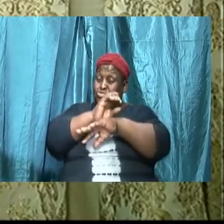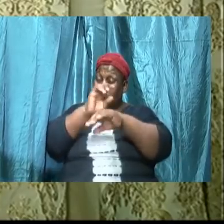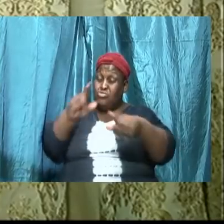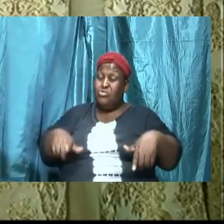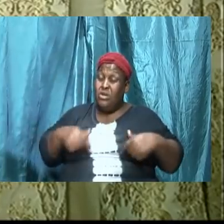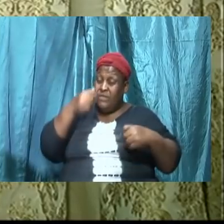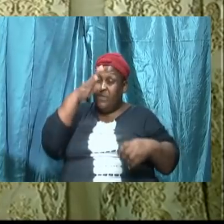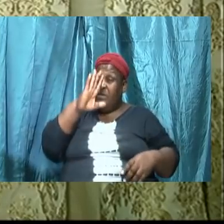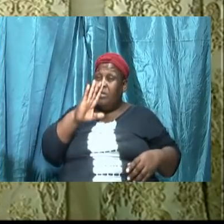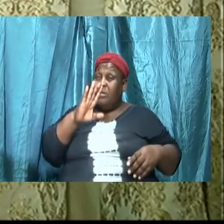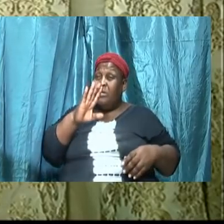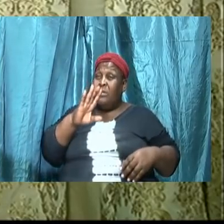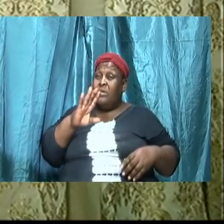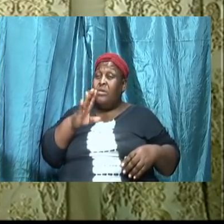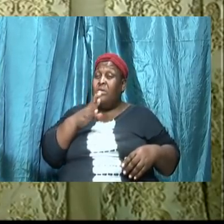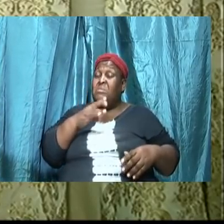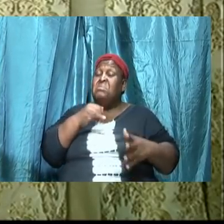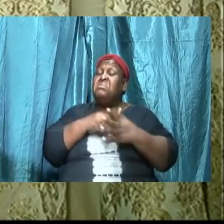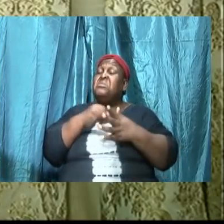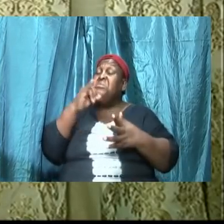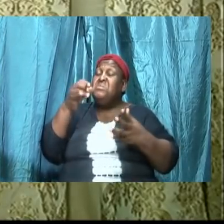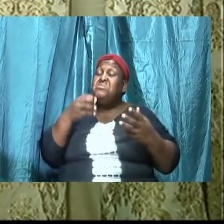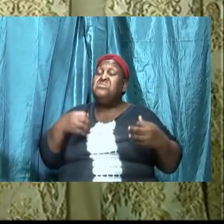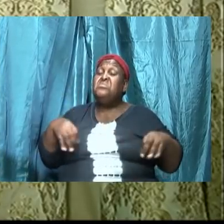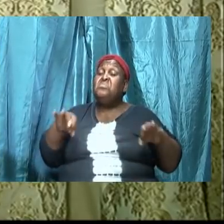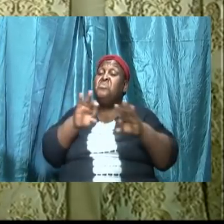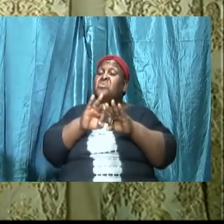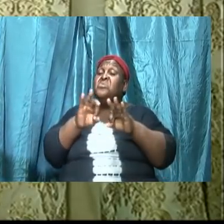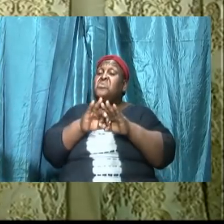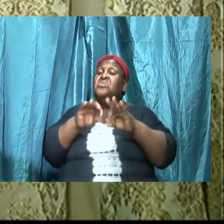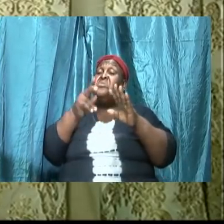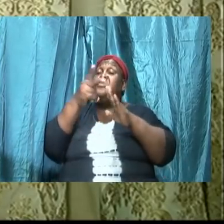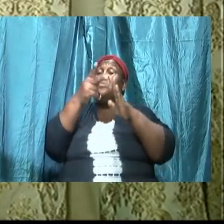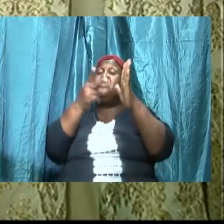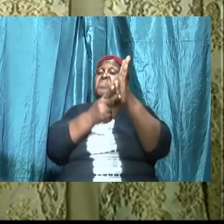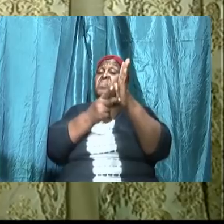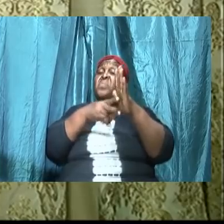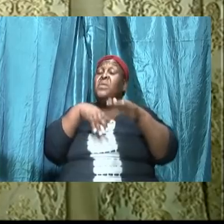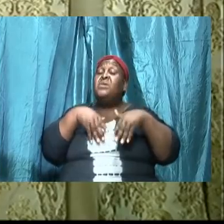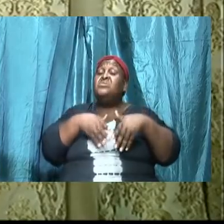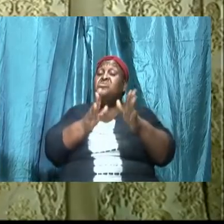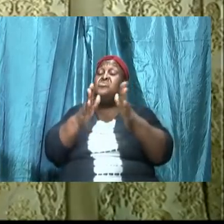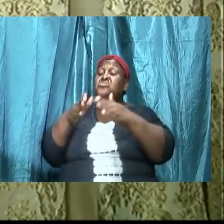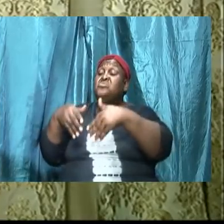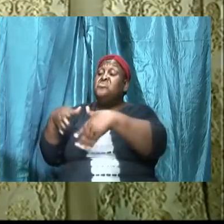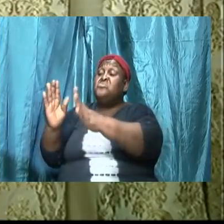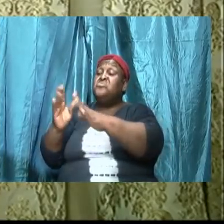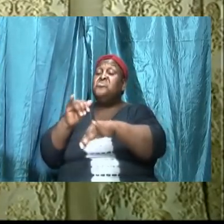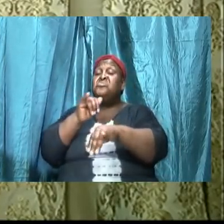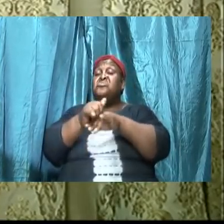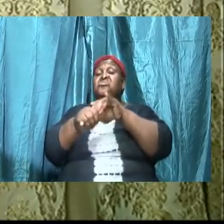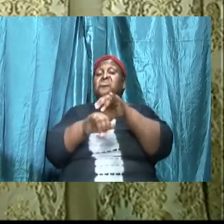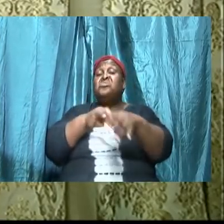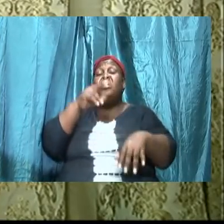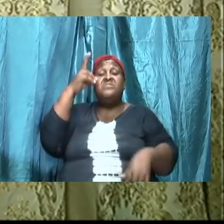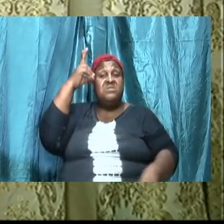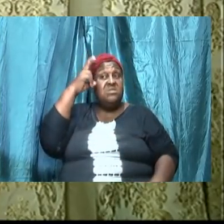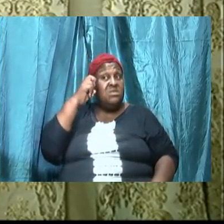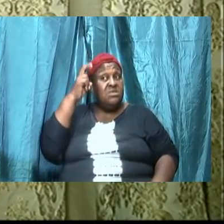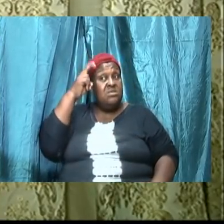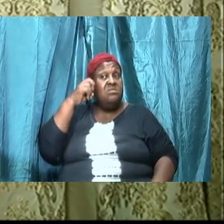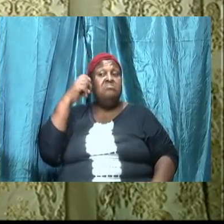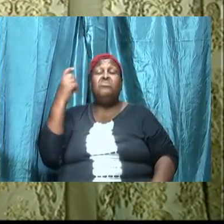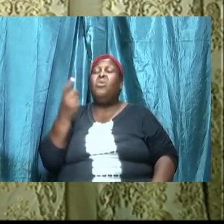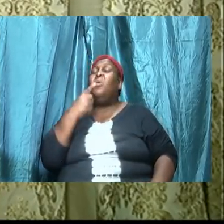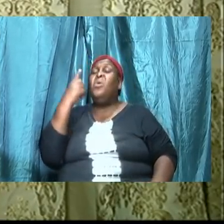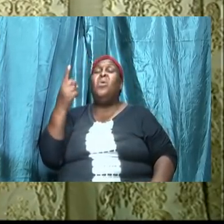is important that we understand that principle and that strategy of Satan he is going to always attack